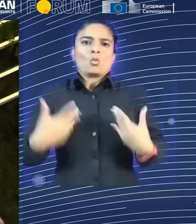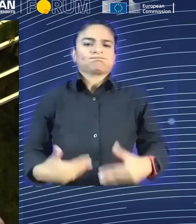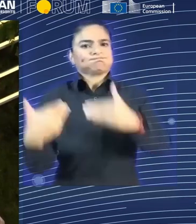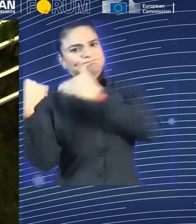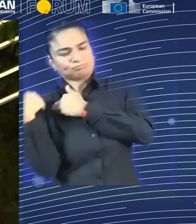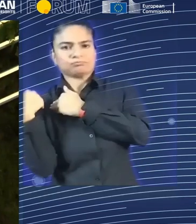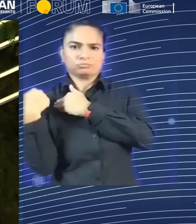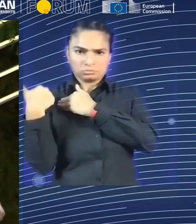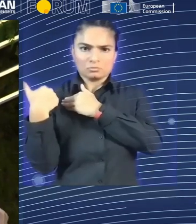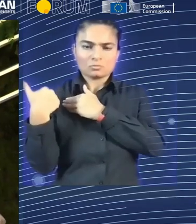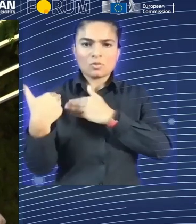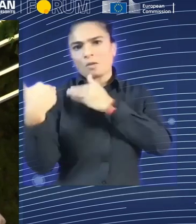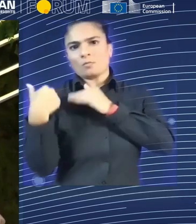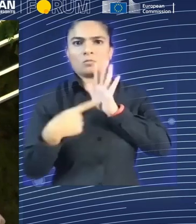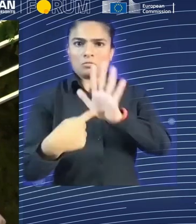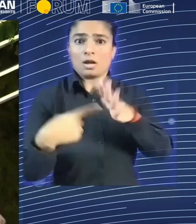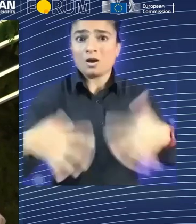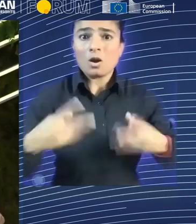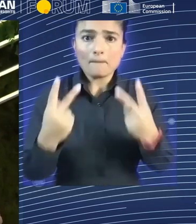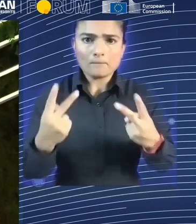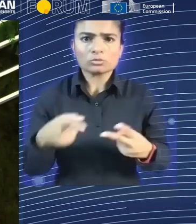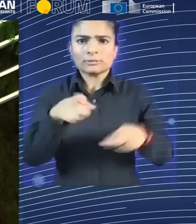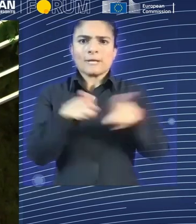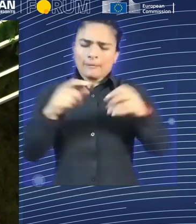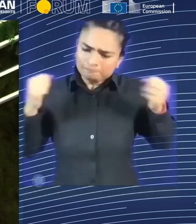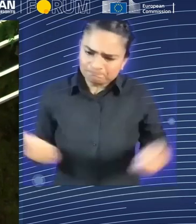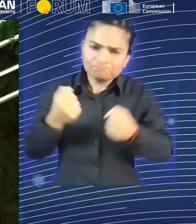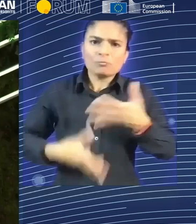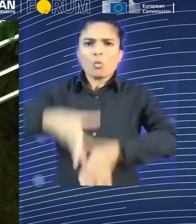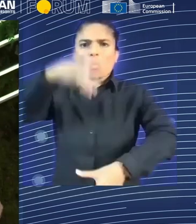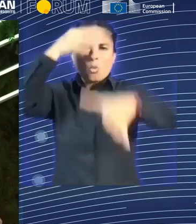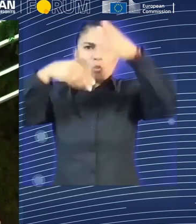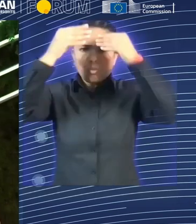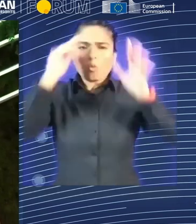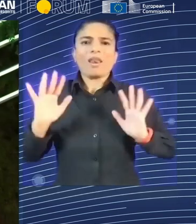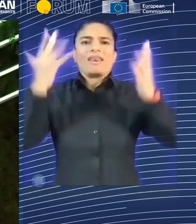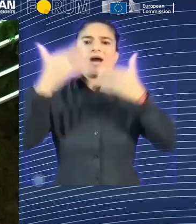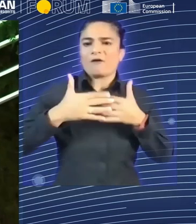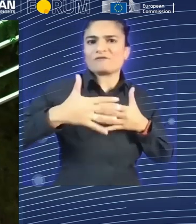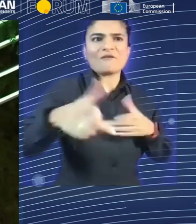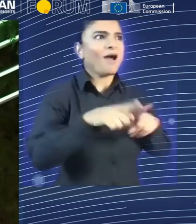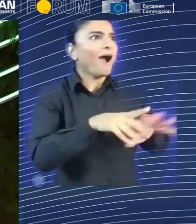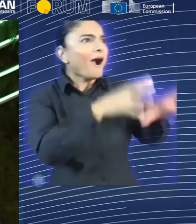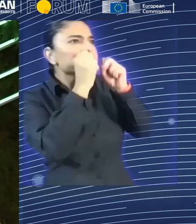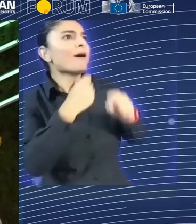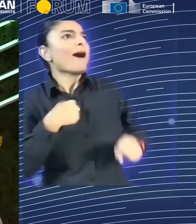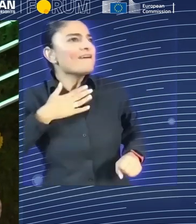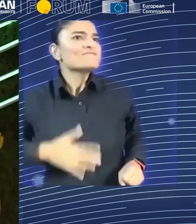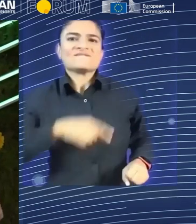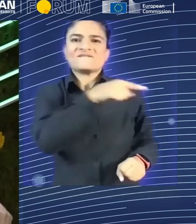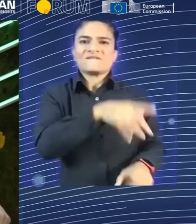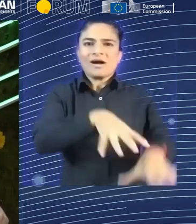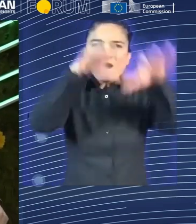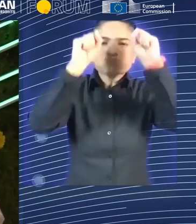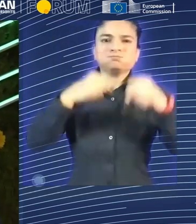group of practitioners and actors to develop training modules that are tailor